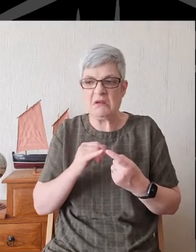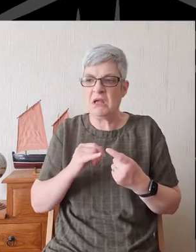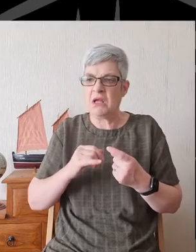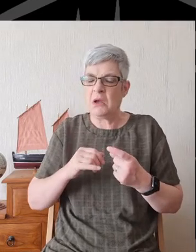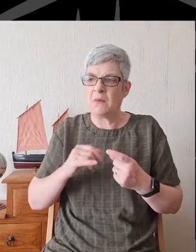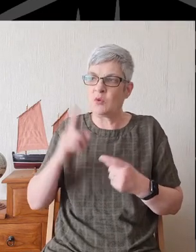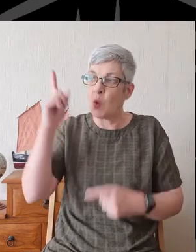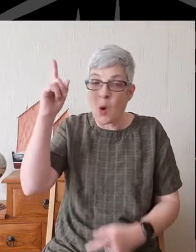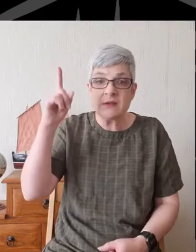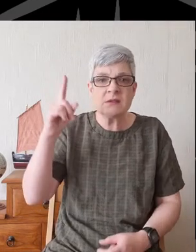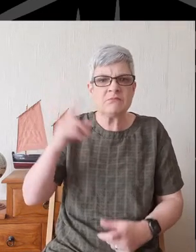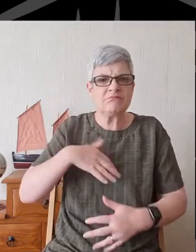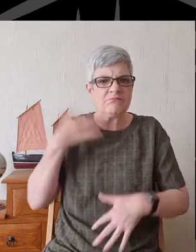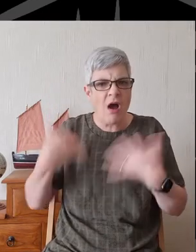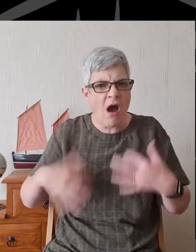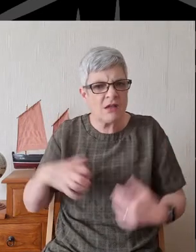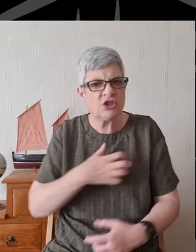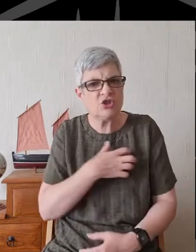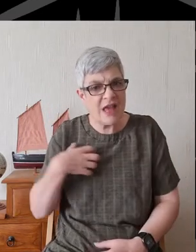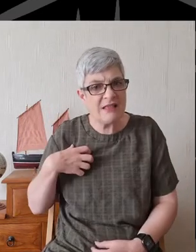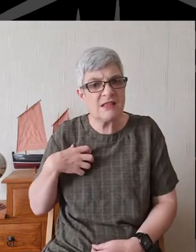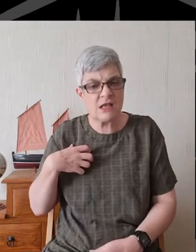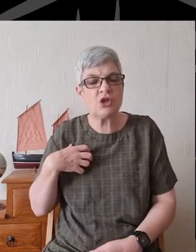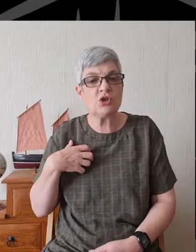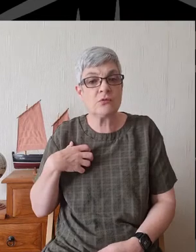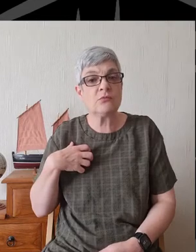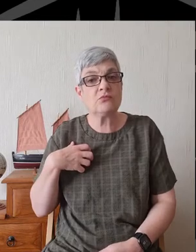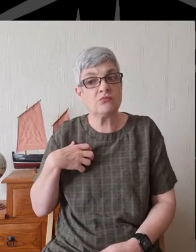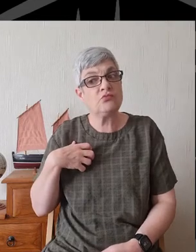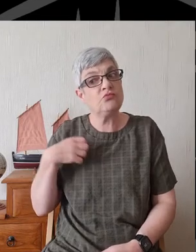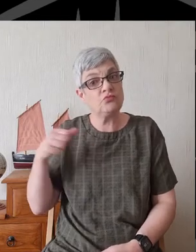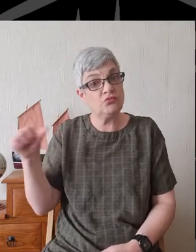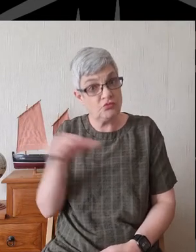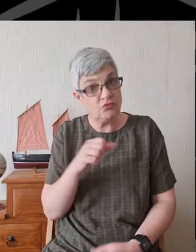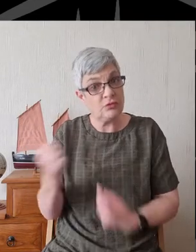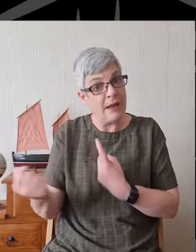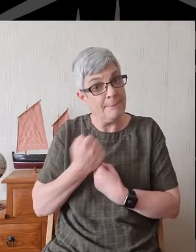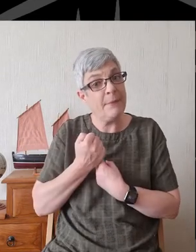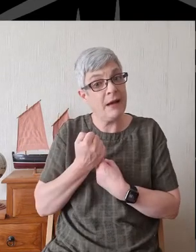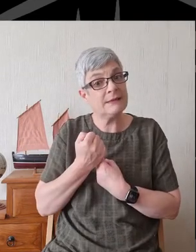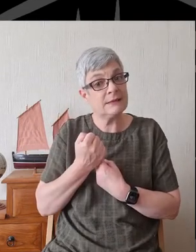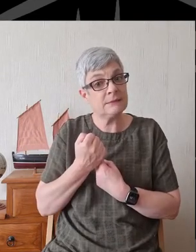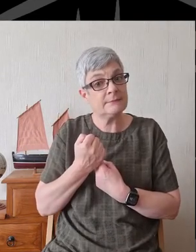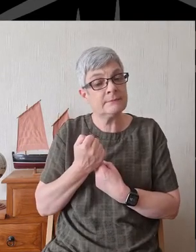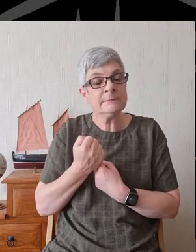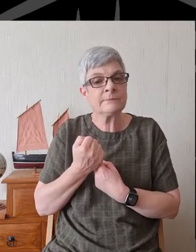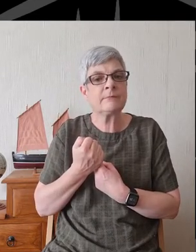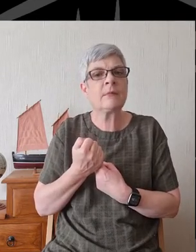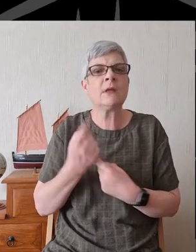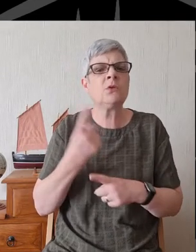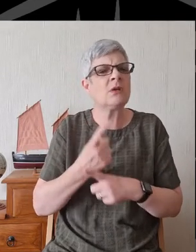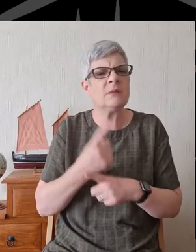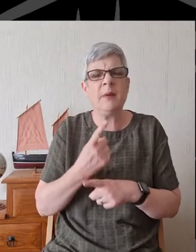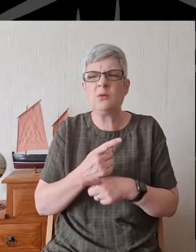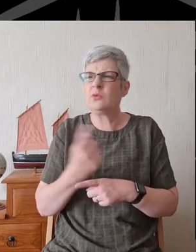jealousy should hit us. It speaks to us not of the evil in the world around